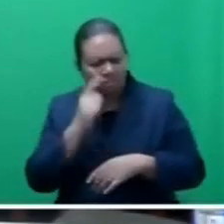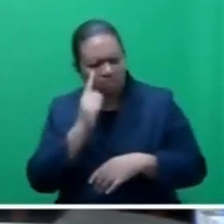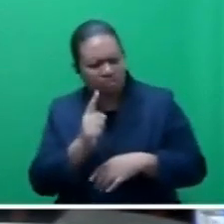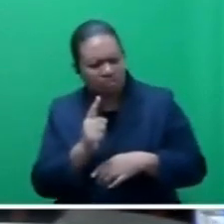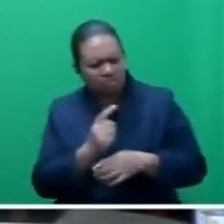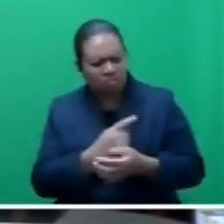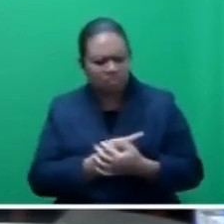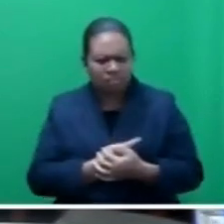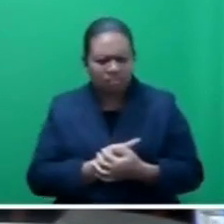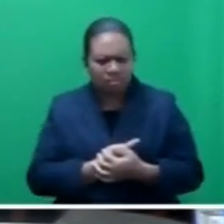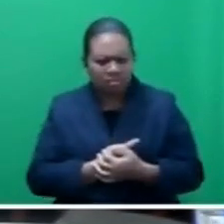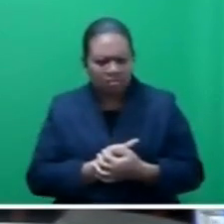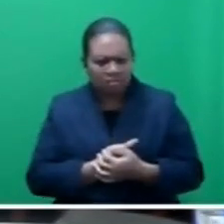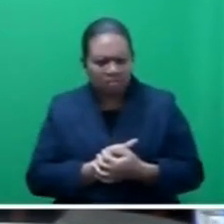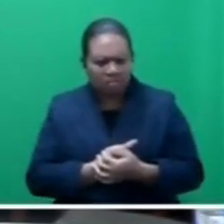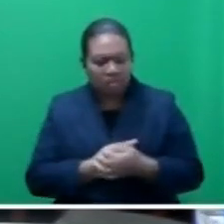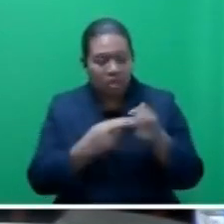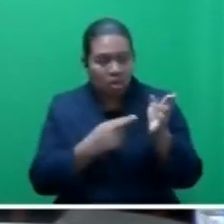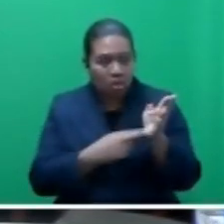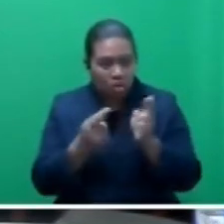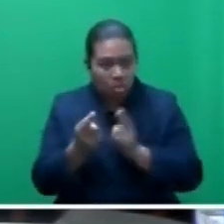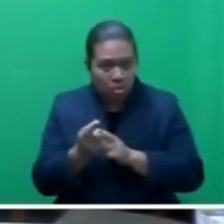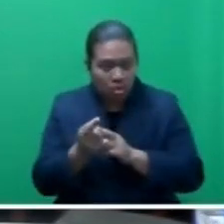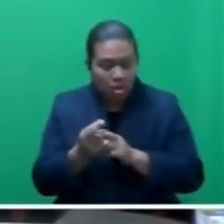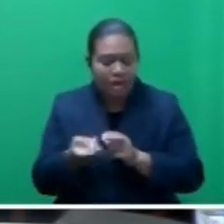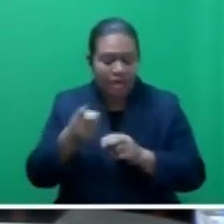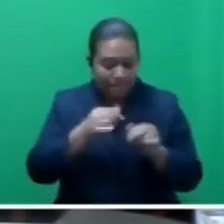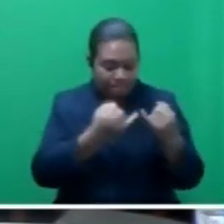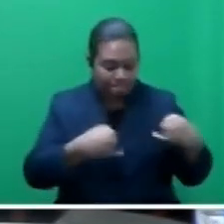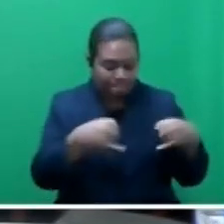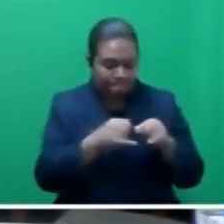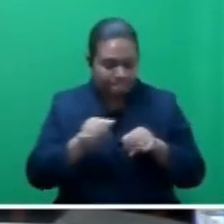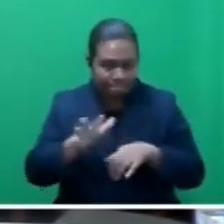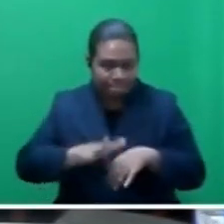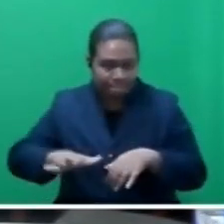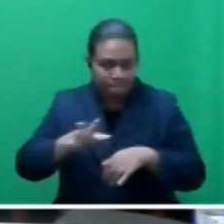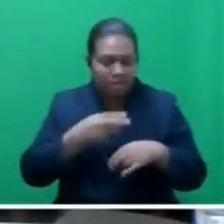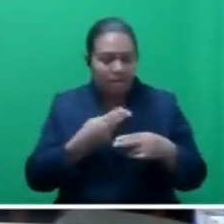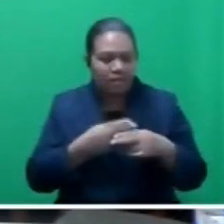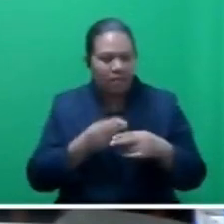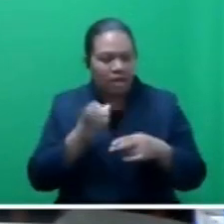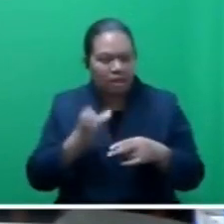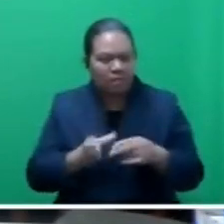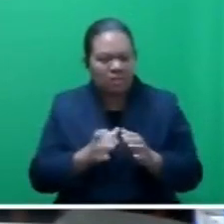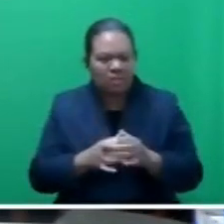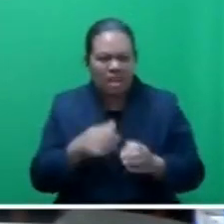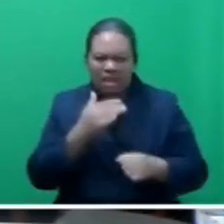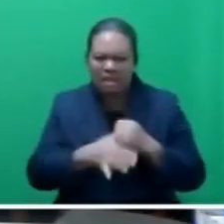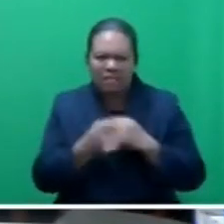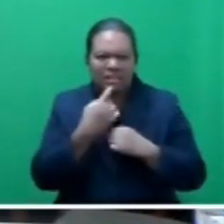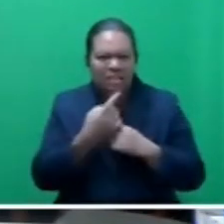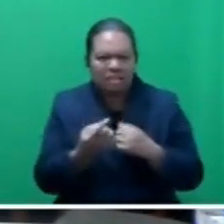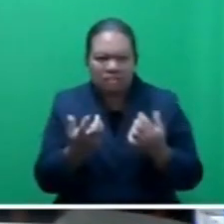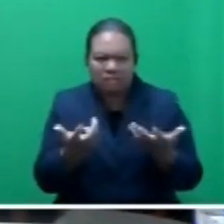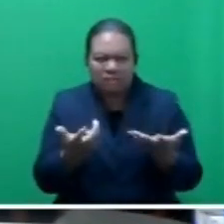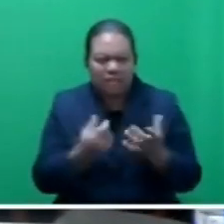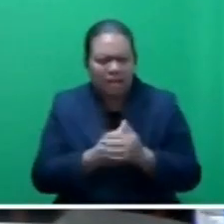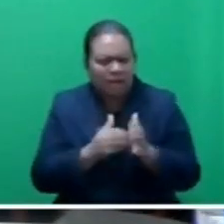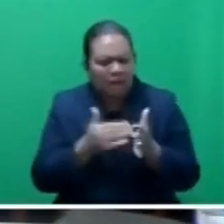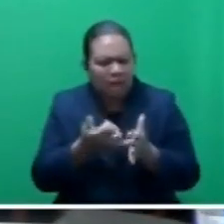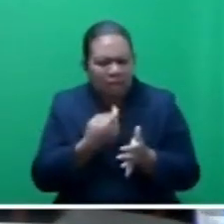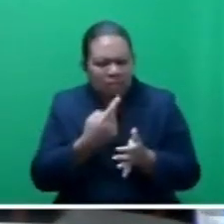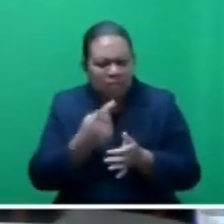that in the rural maritime area, farmers tend not to save. It is a very worrying